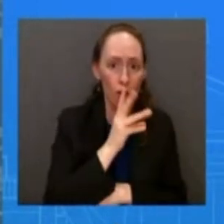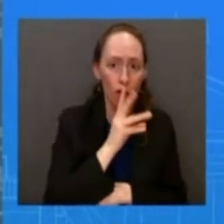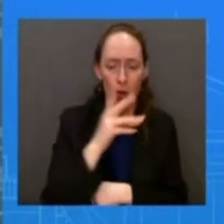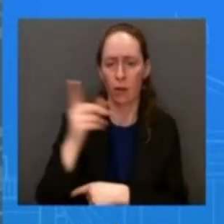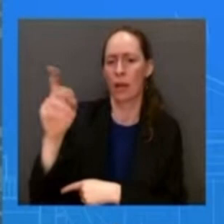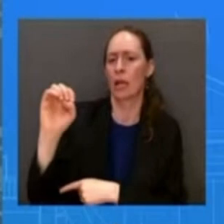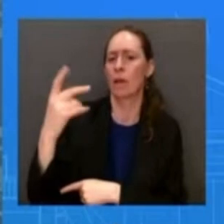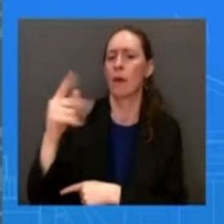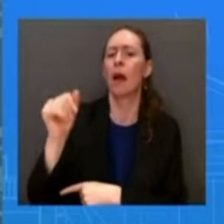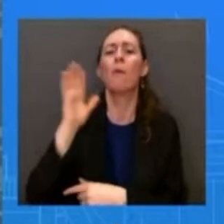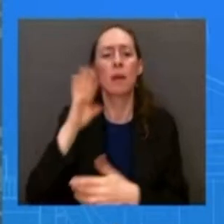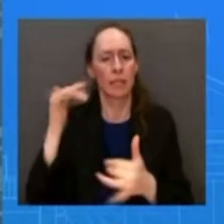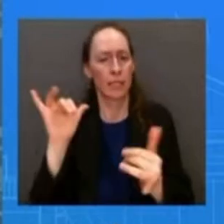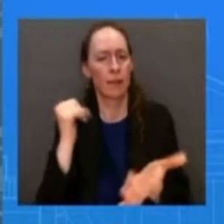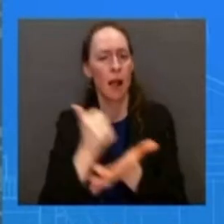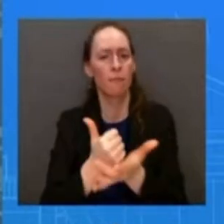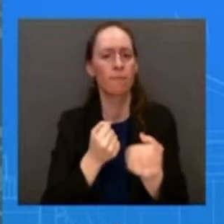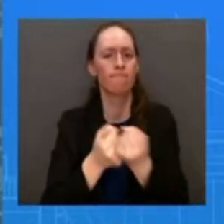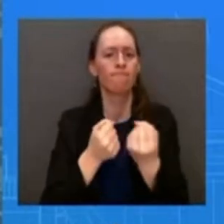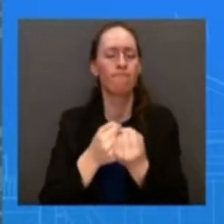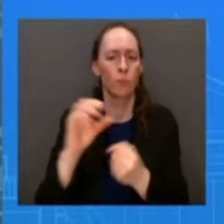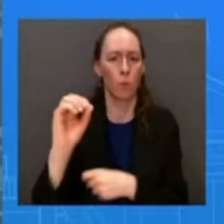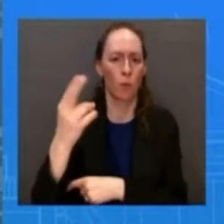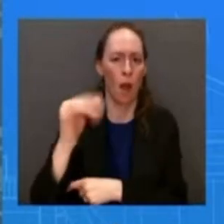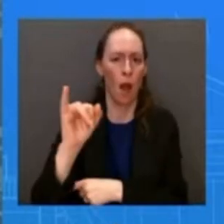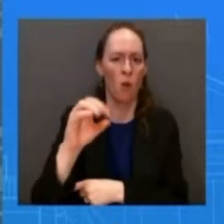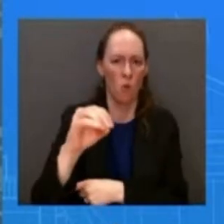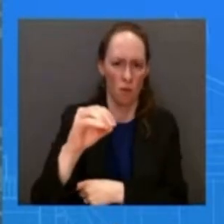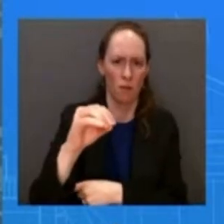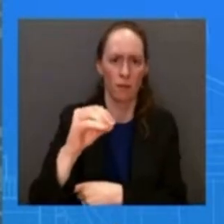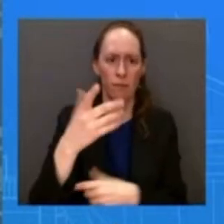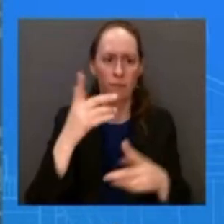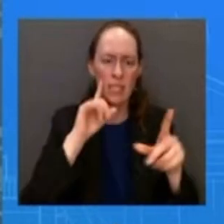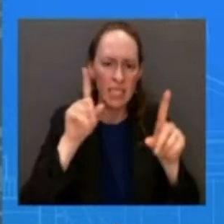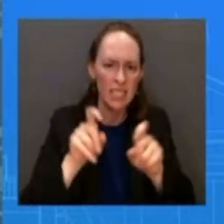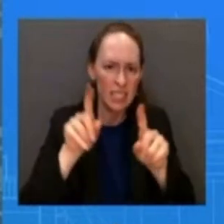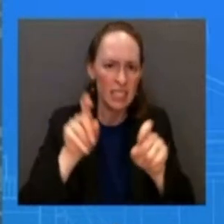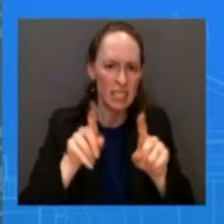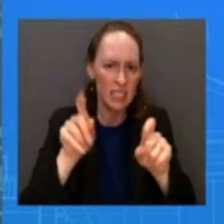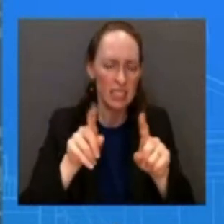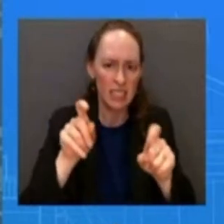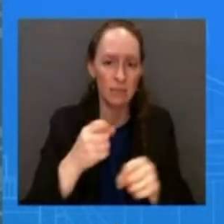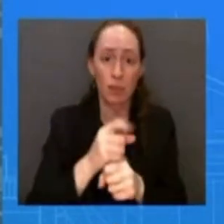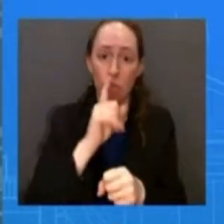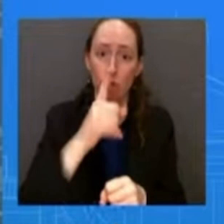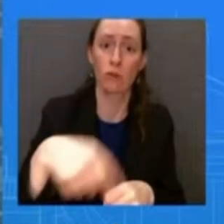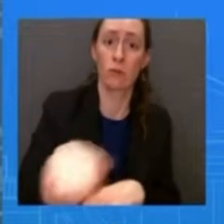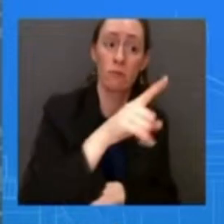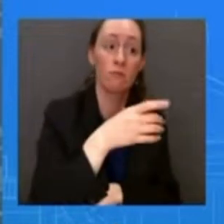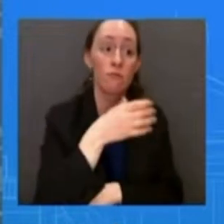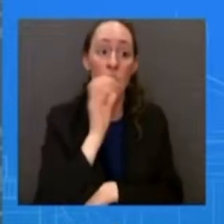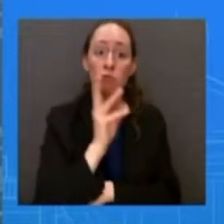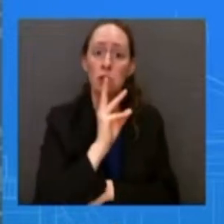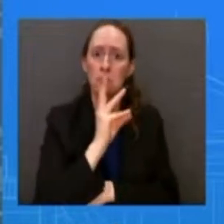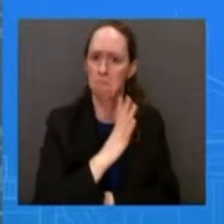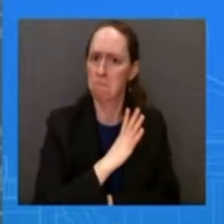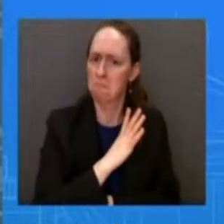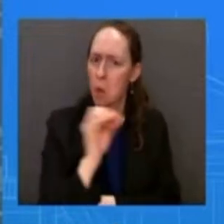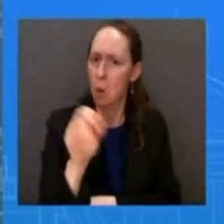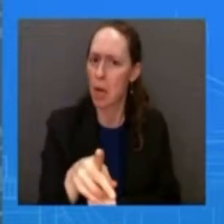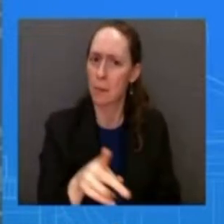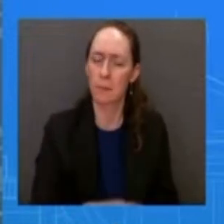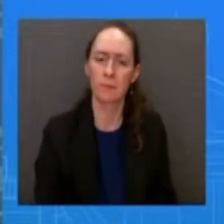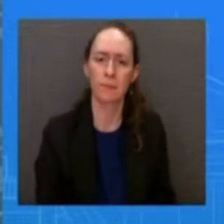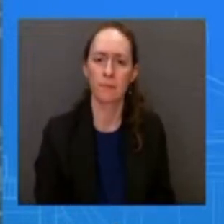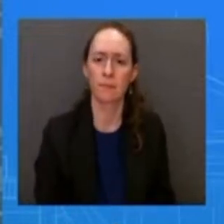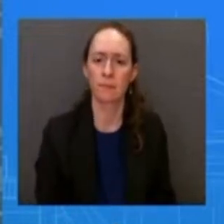groundwater sampling efforts to ensure drinking water is indeed safe again work the epa is closely monitoring this and trying to do their